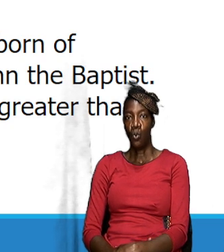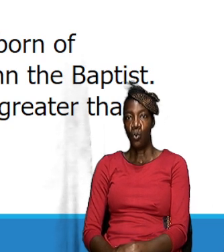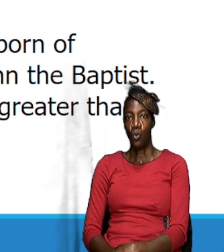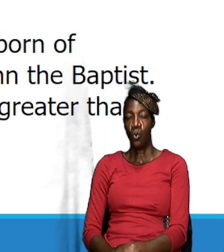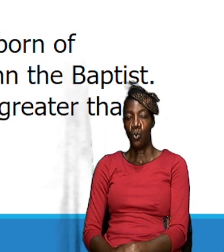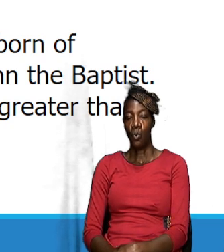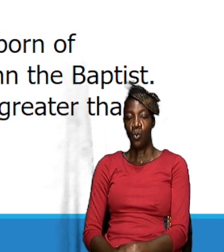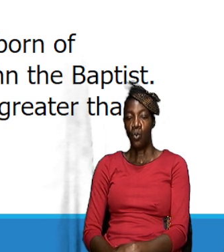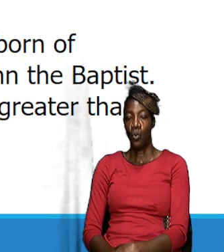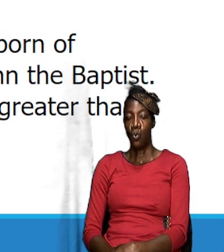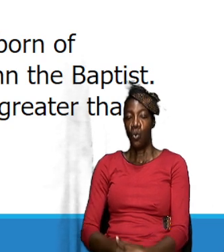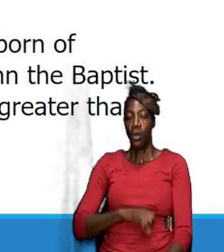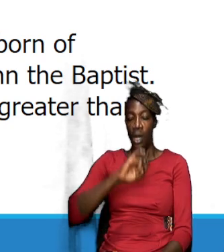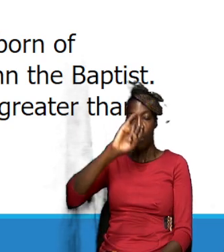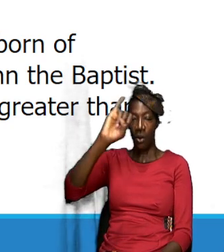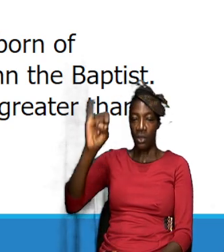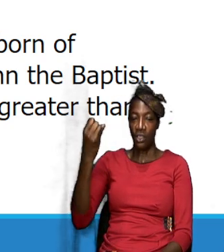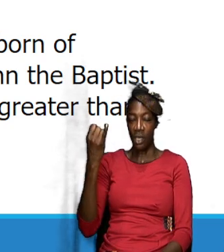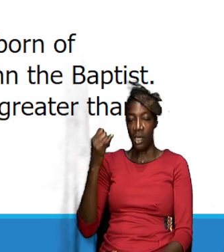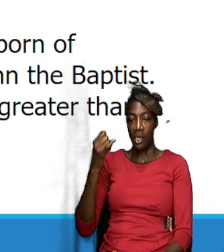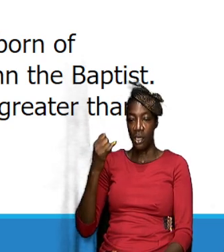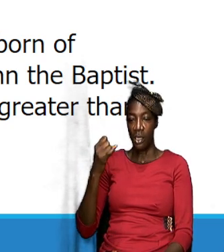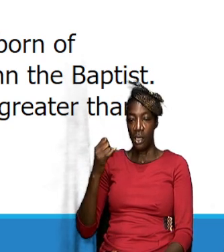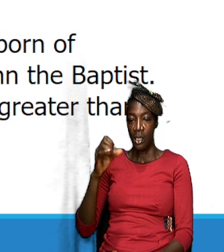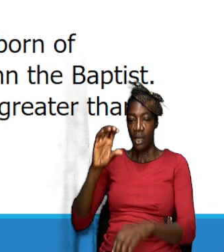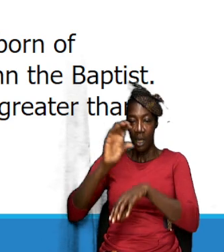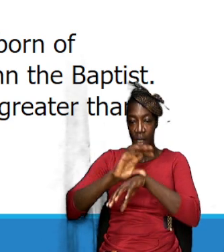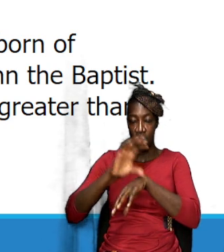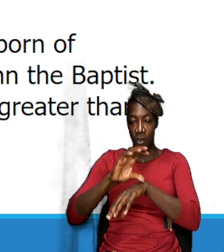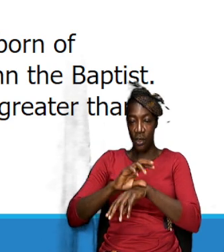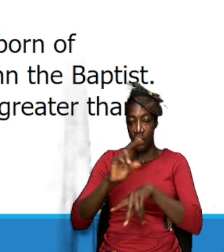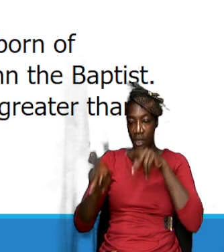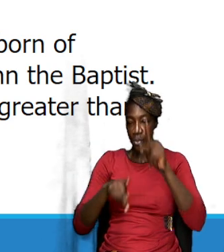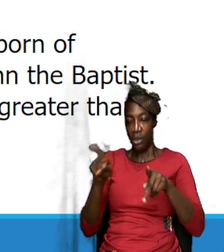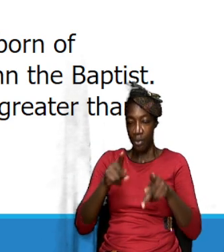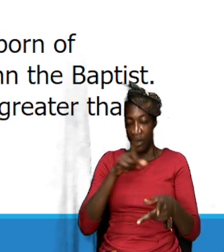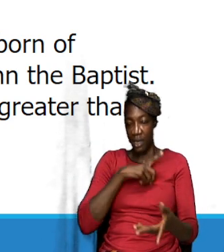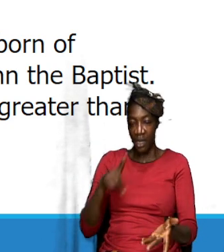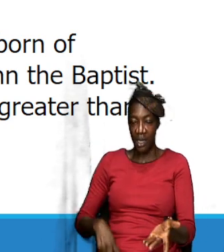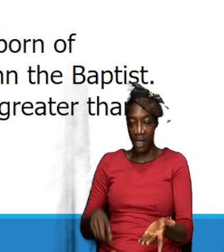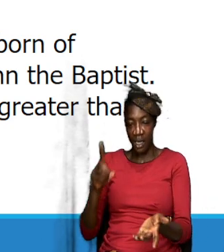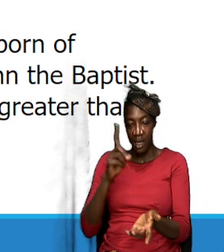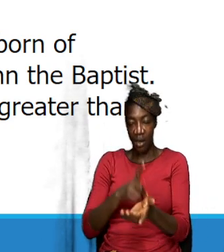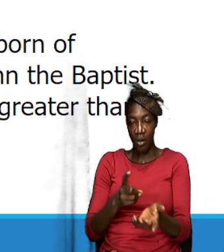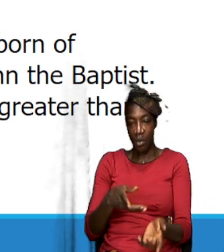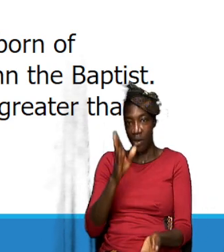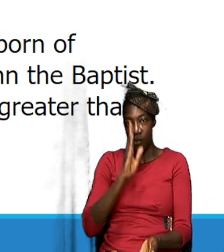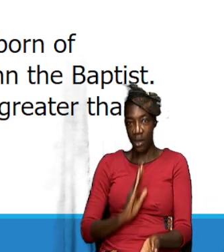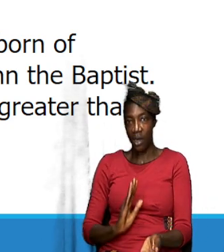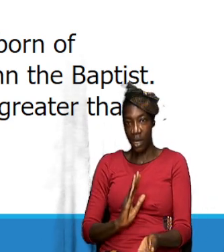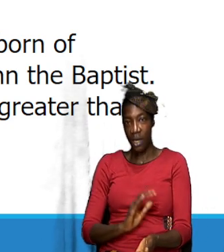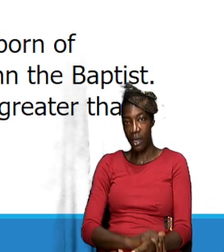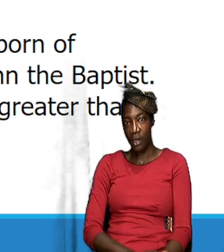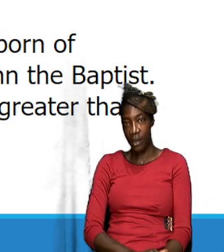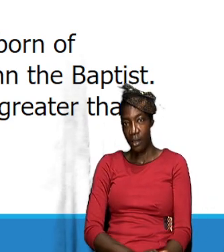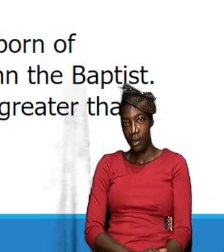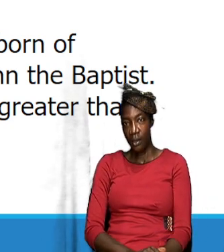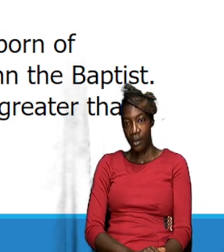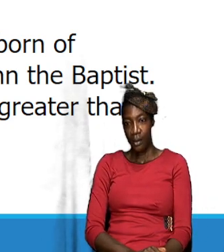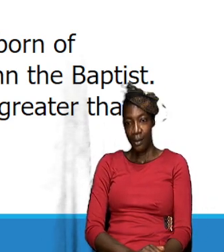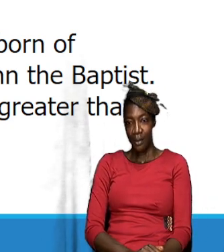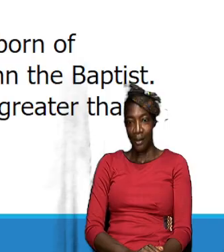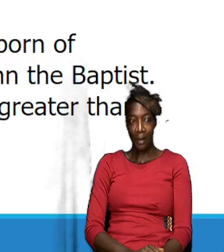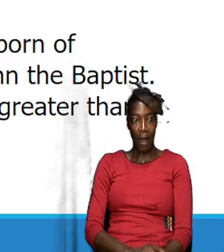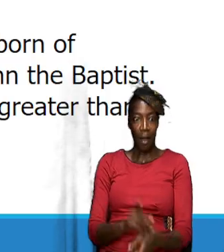people in the kingdom of God and this is a profound statement this is a drop mouth statement